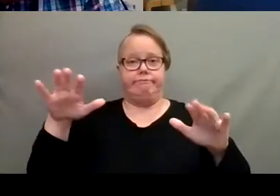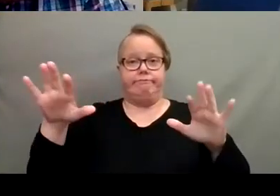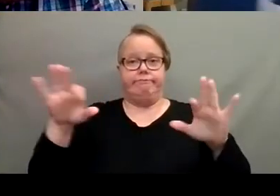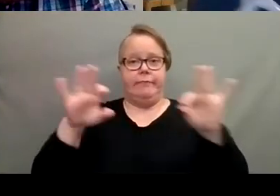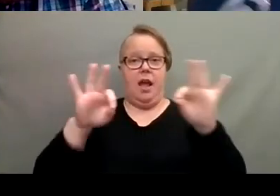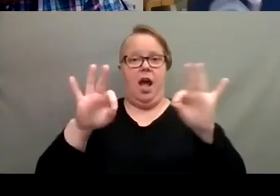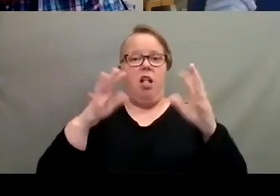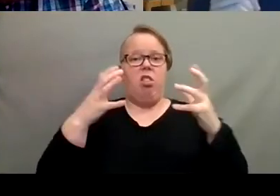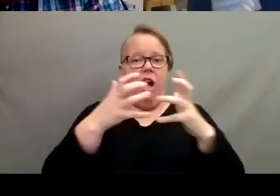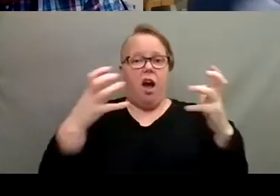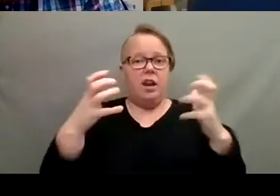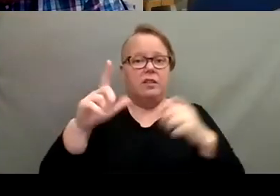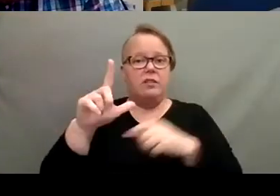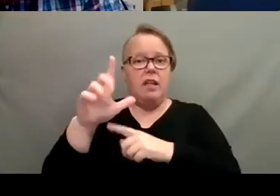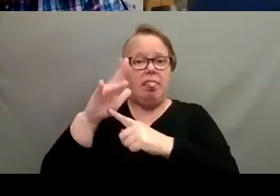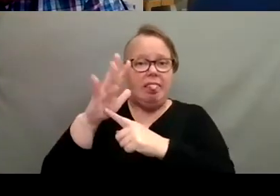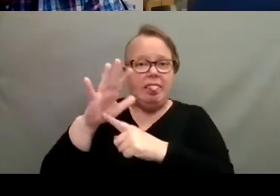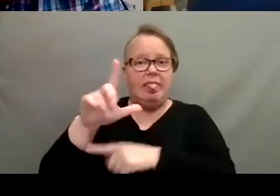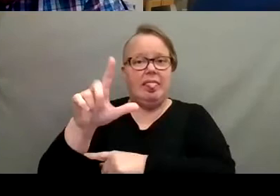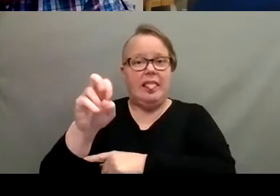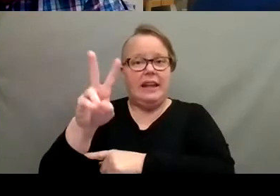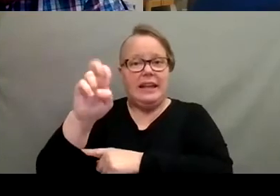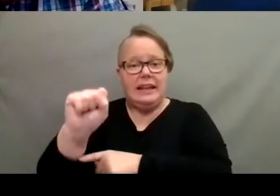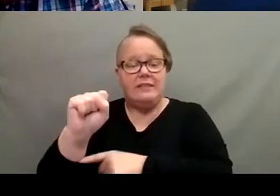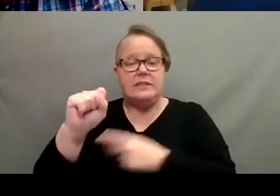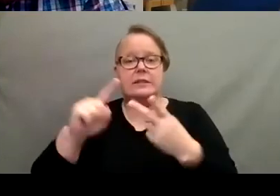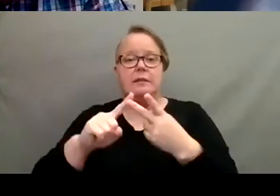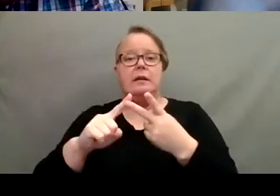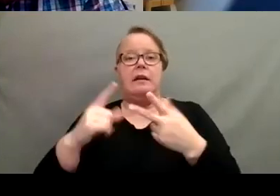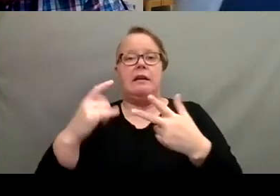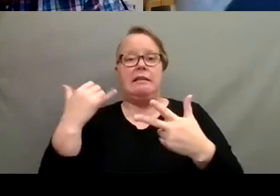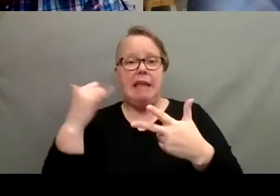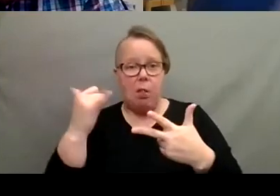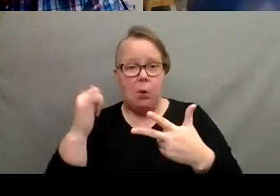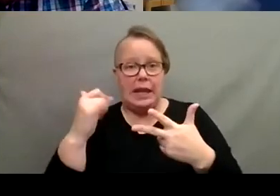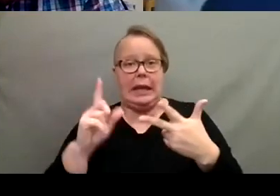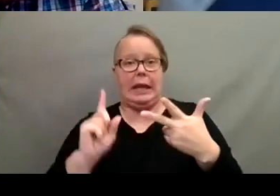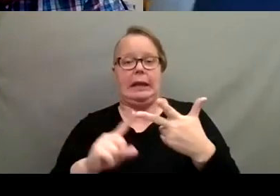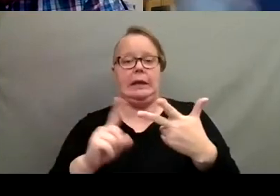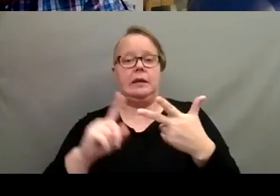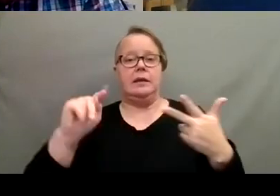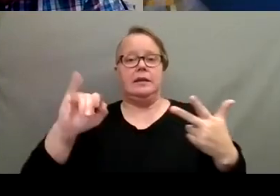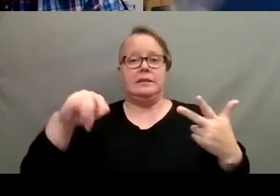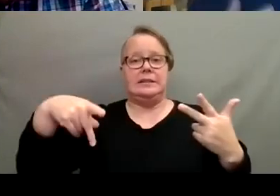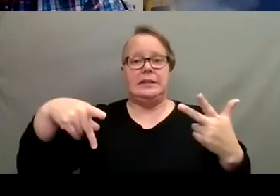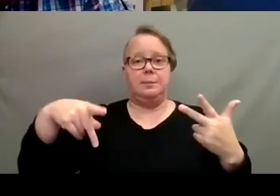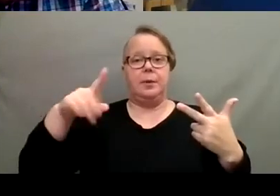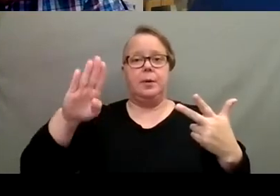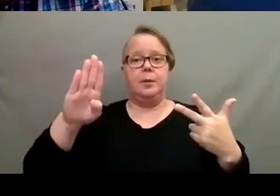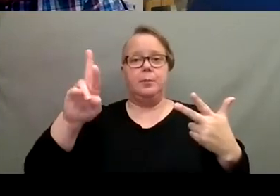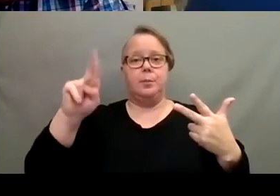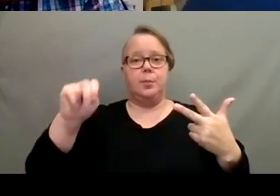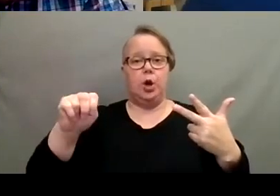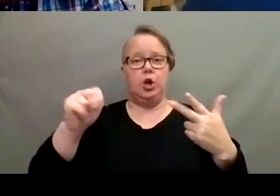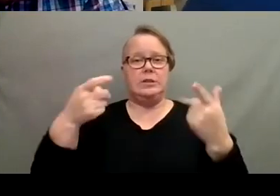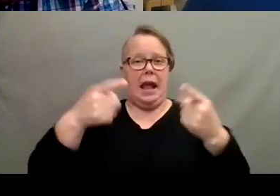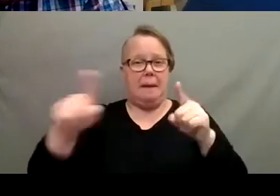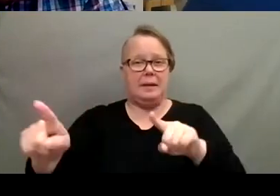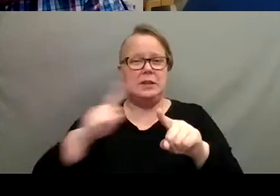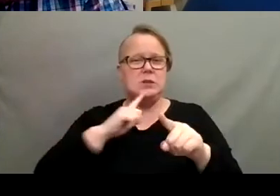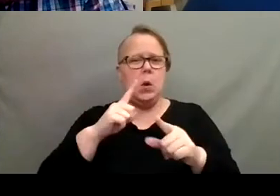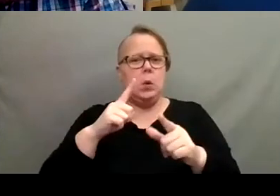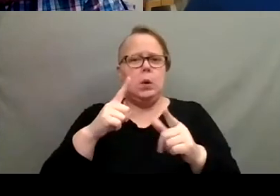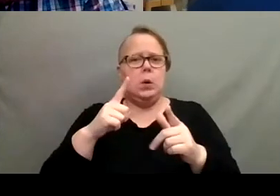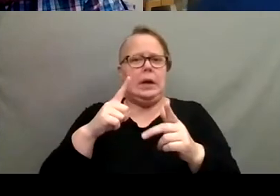yellowing. Some, some tip burn is happening. Um, is this normal? What should I be expecting right now? Yeah.